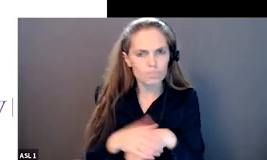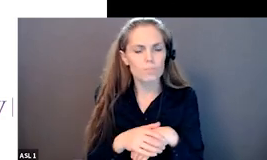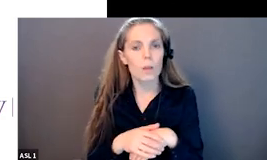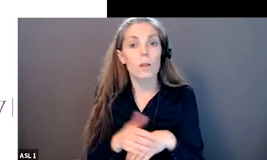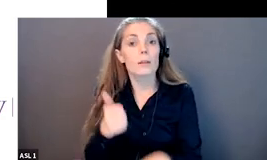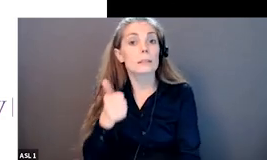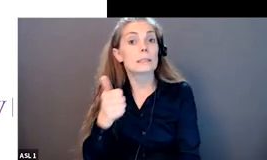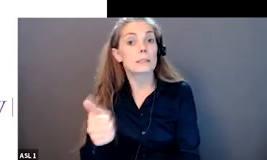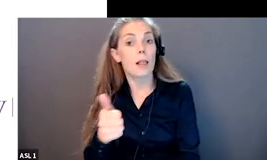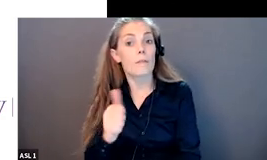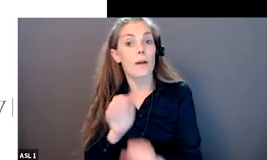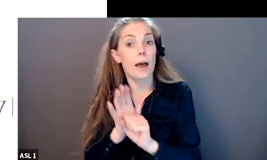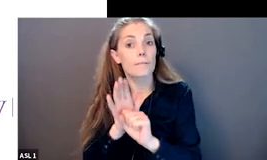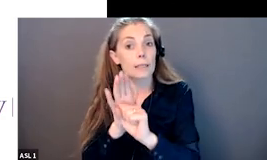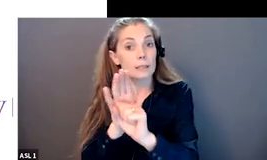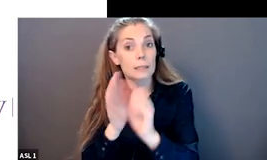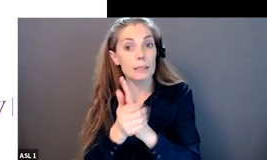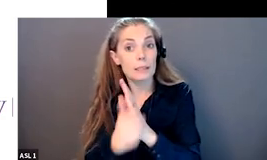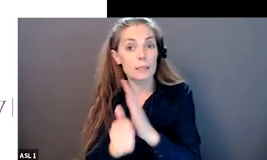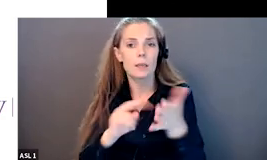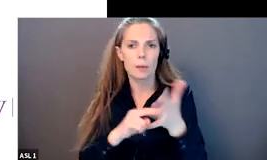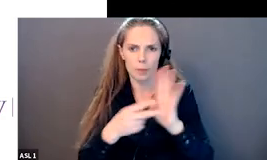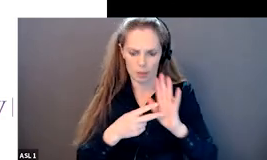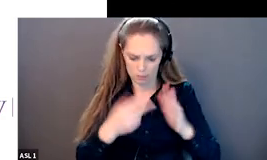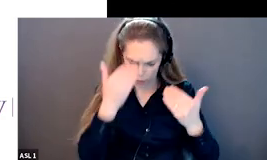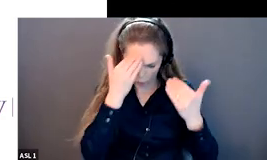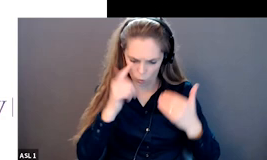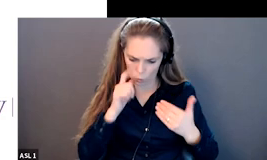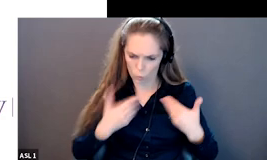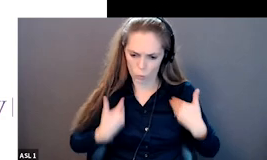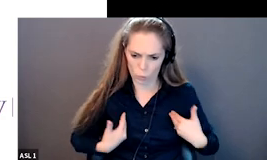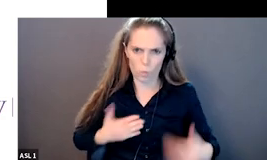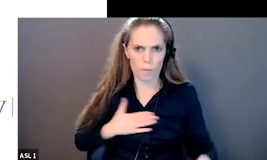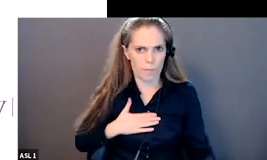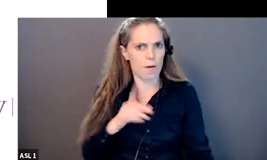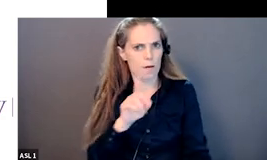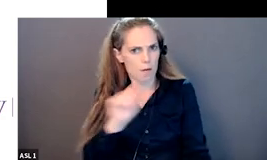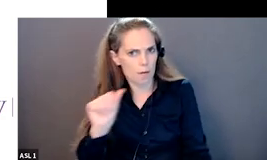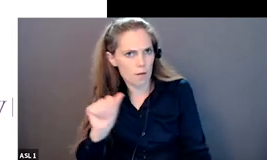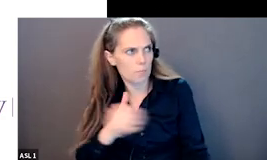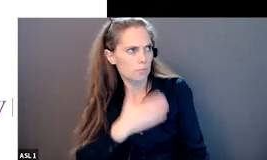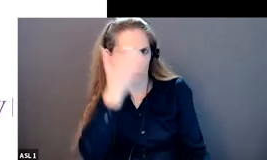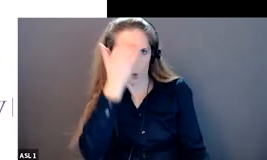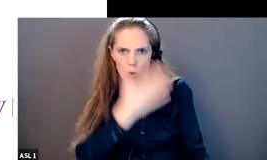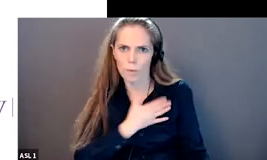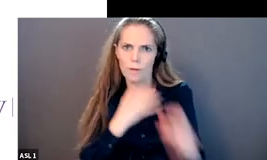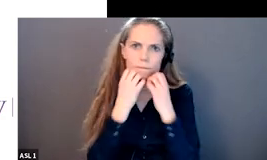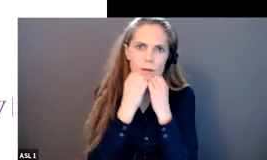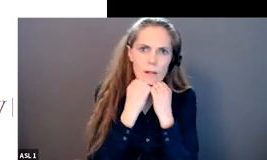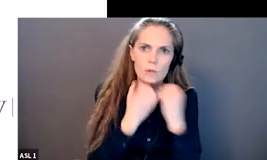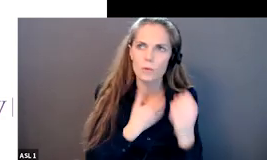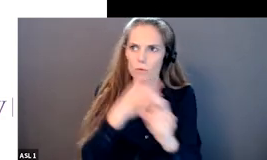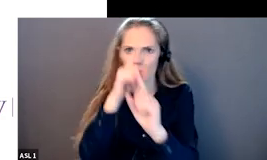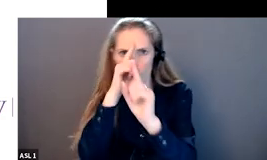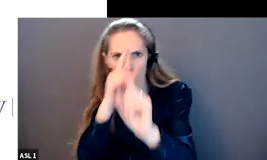knowing yourself and your disability knowing your values and goals understanding